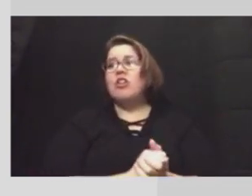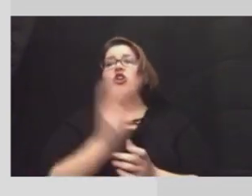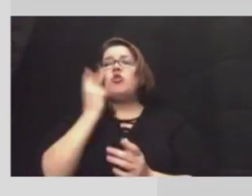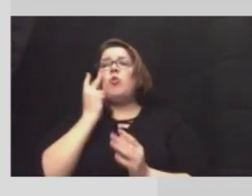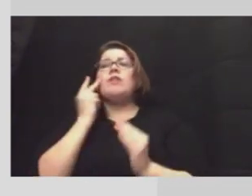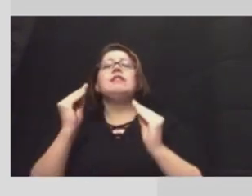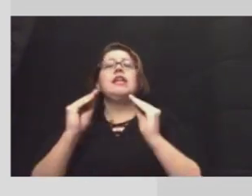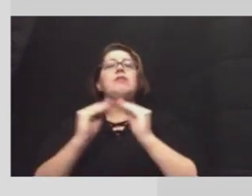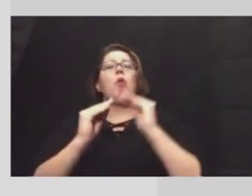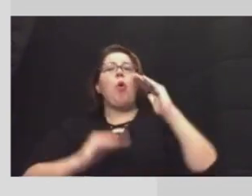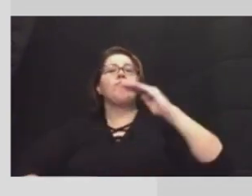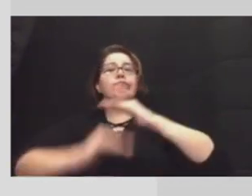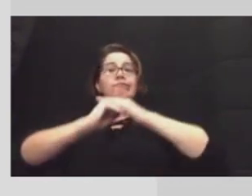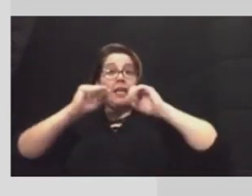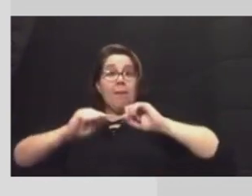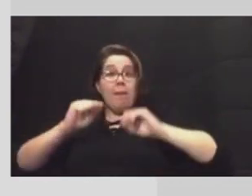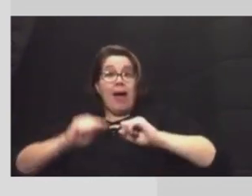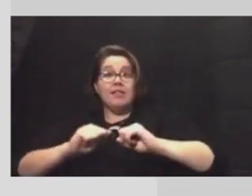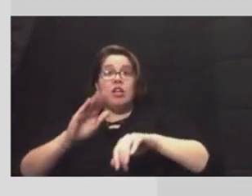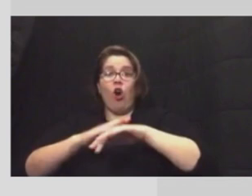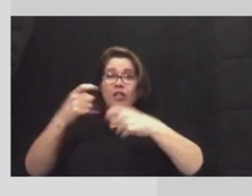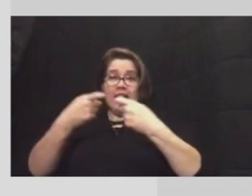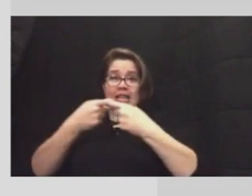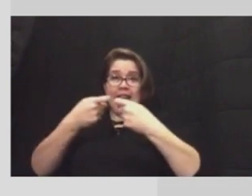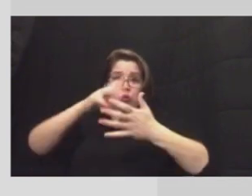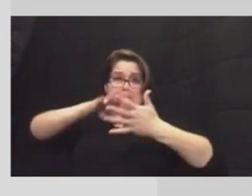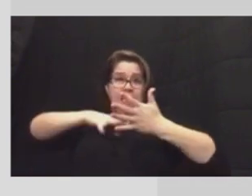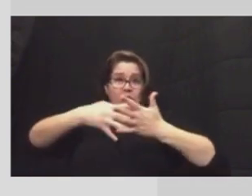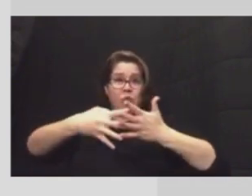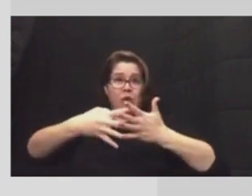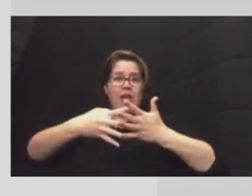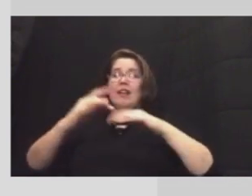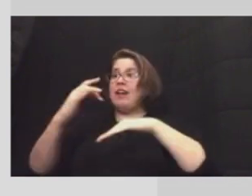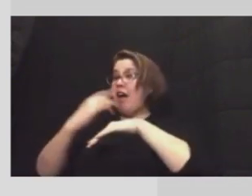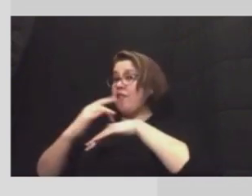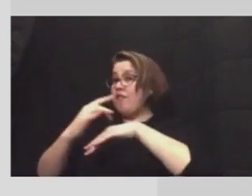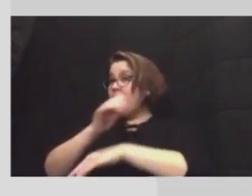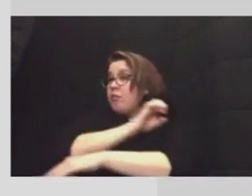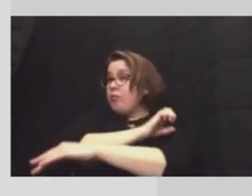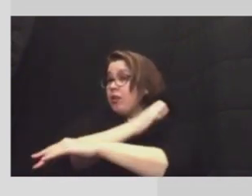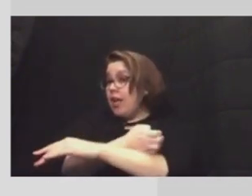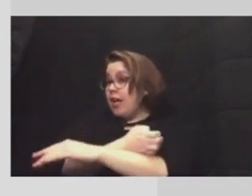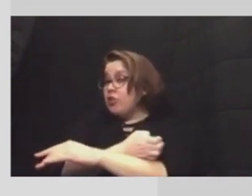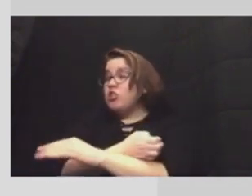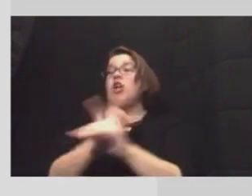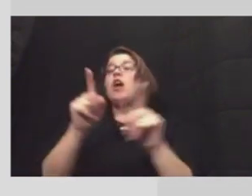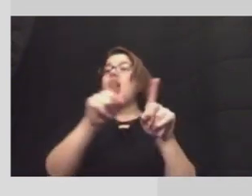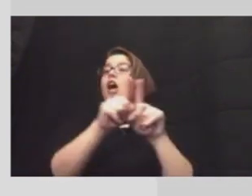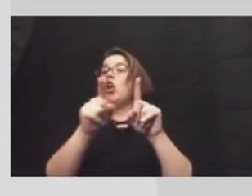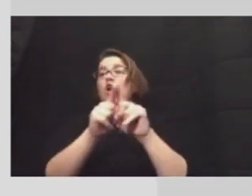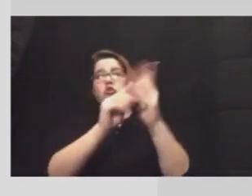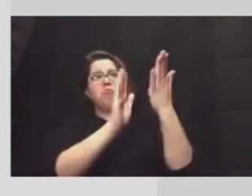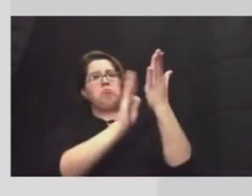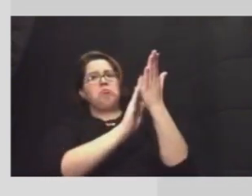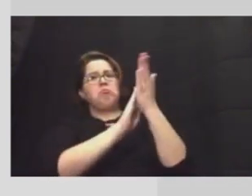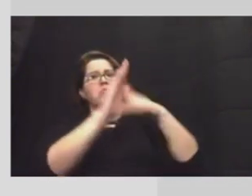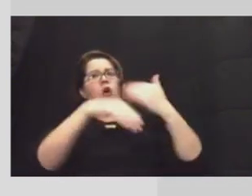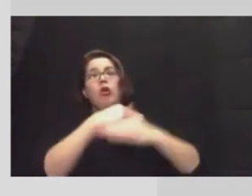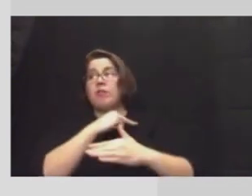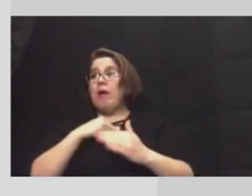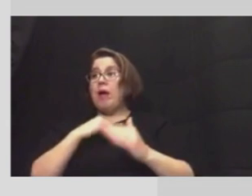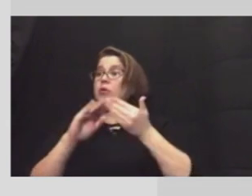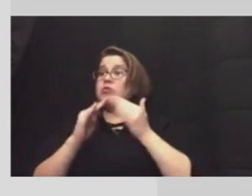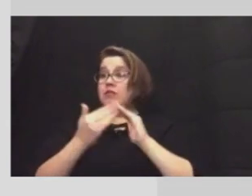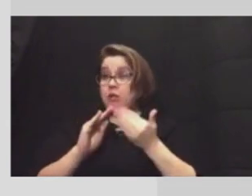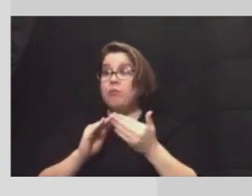capacity put onto the grid supply of energy um and credit to all of the members of our community for making